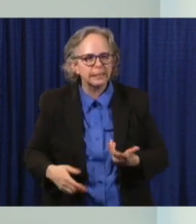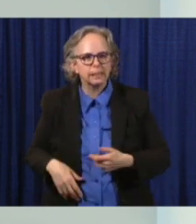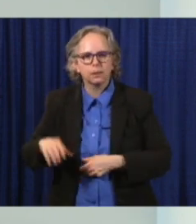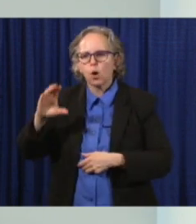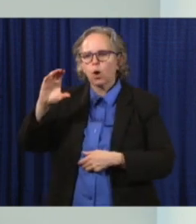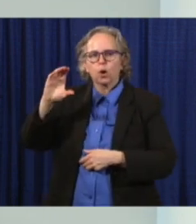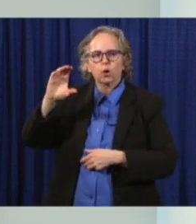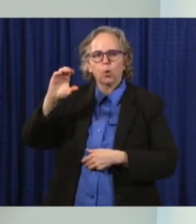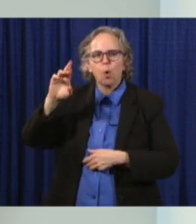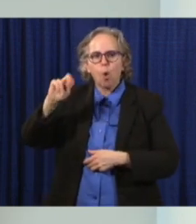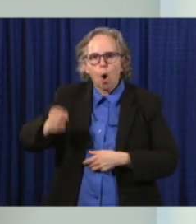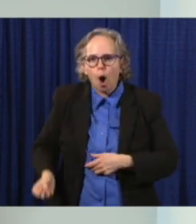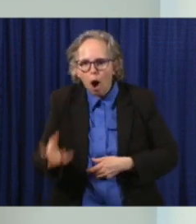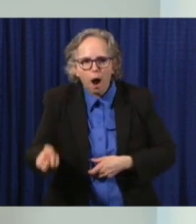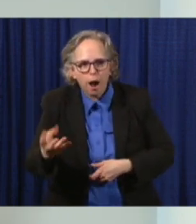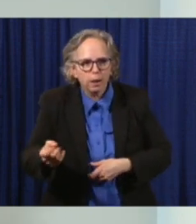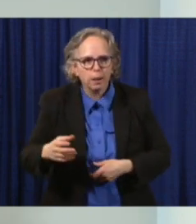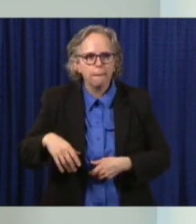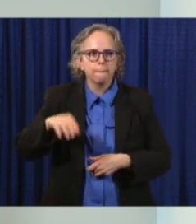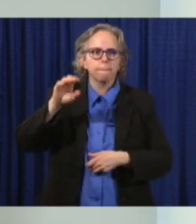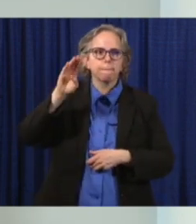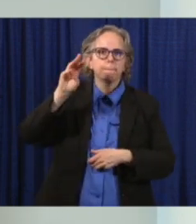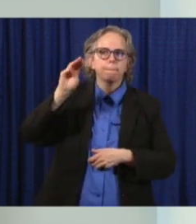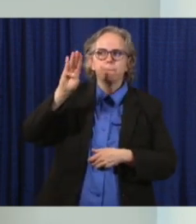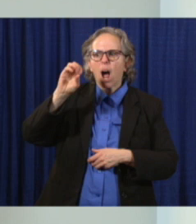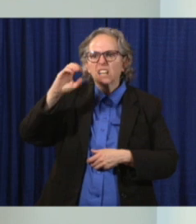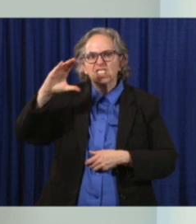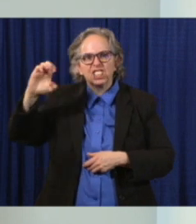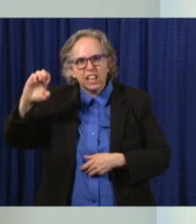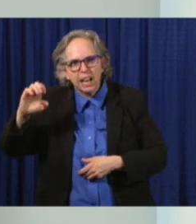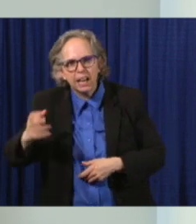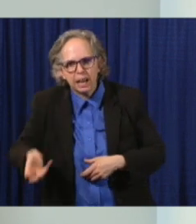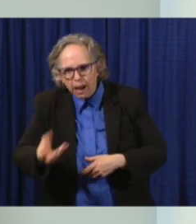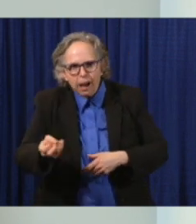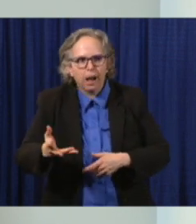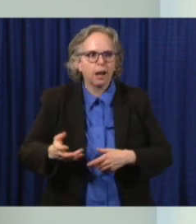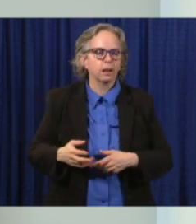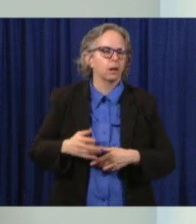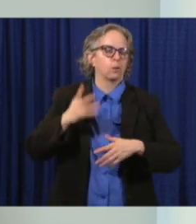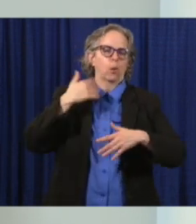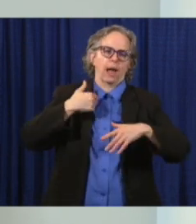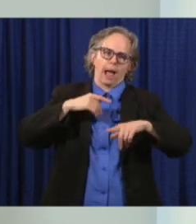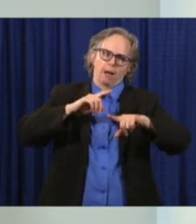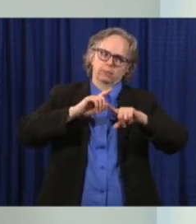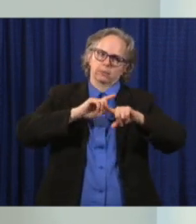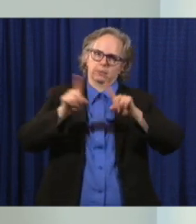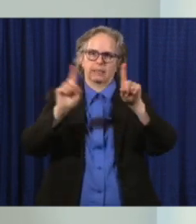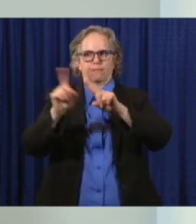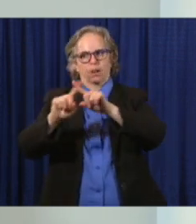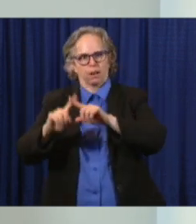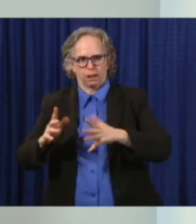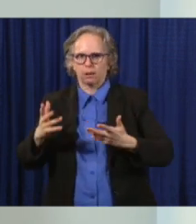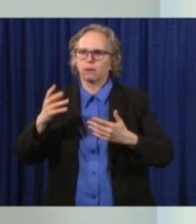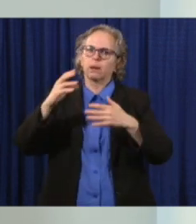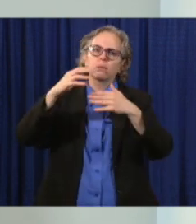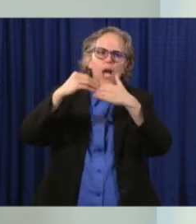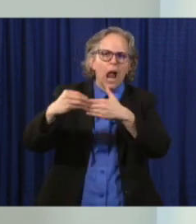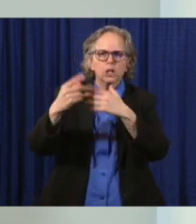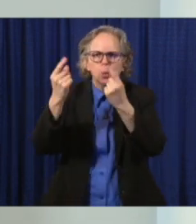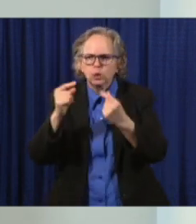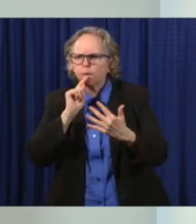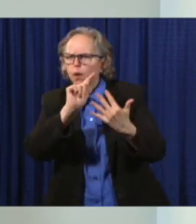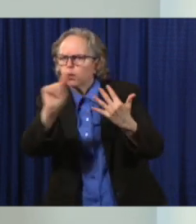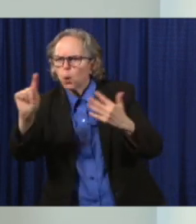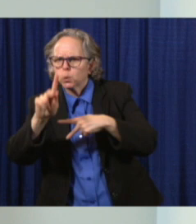that. There's going to be general guidance on there for those non-contact activities regarding social distancing, sanitizing equipment,